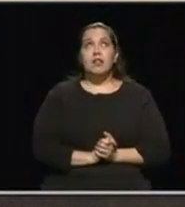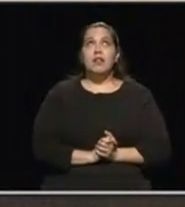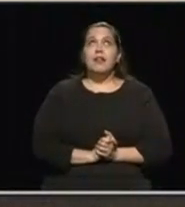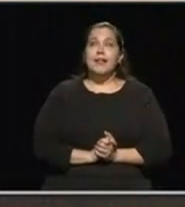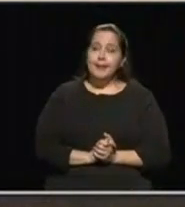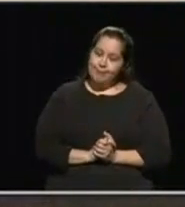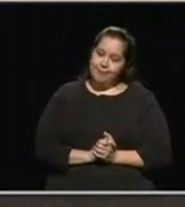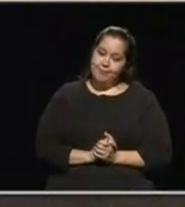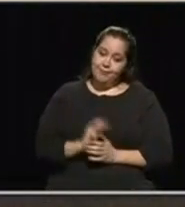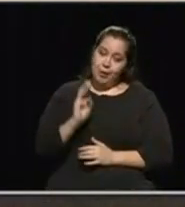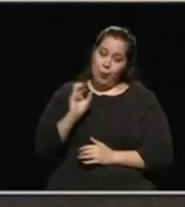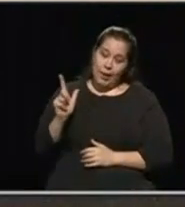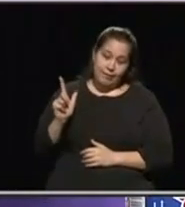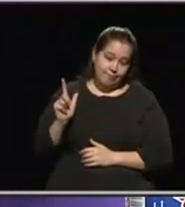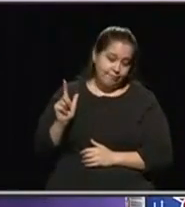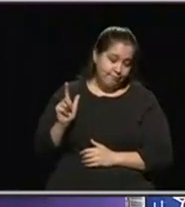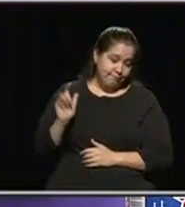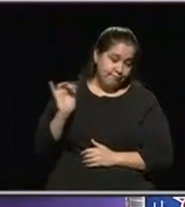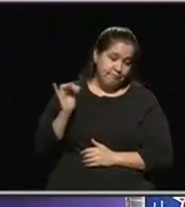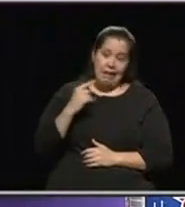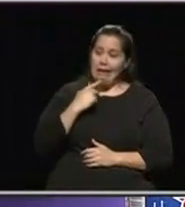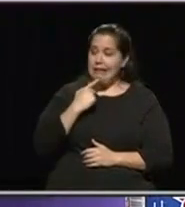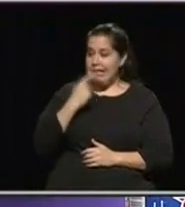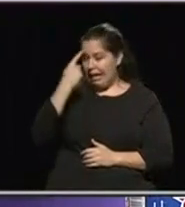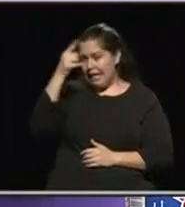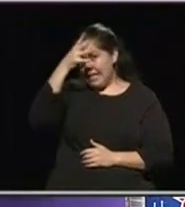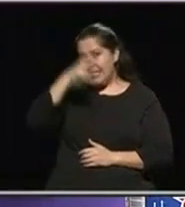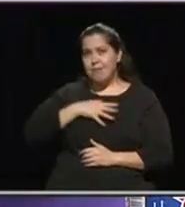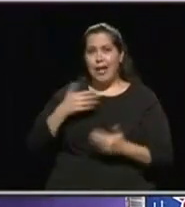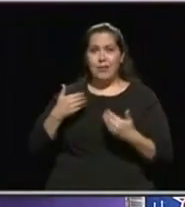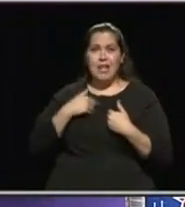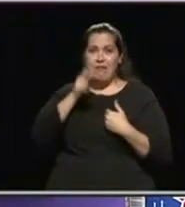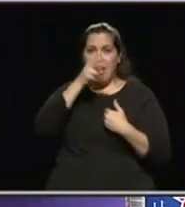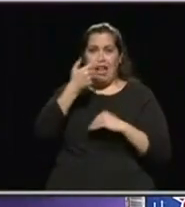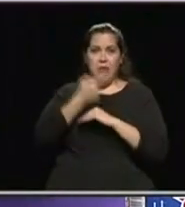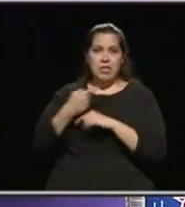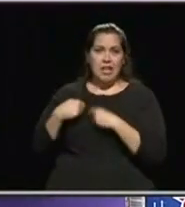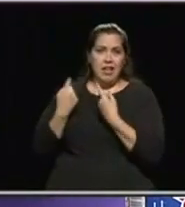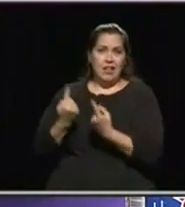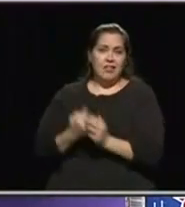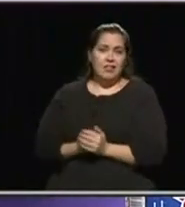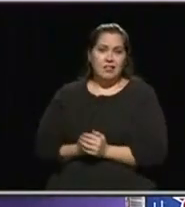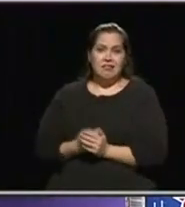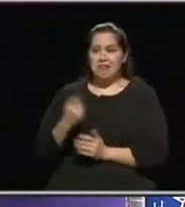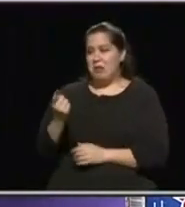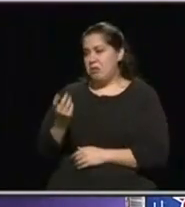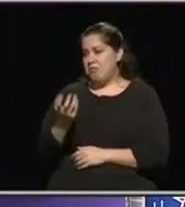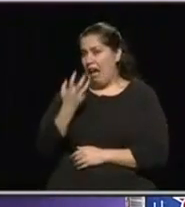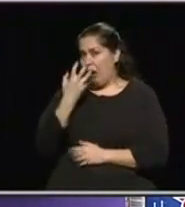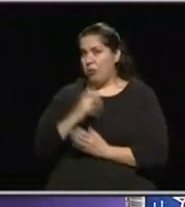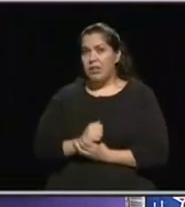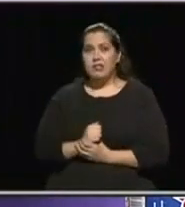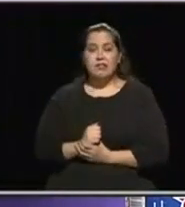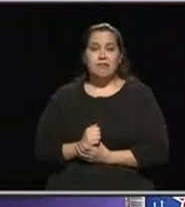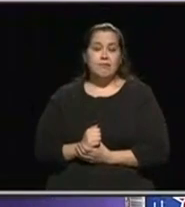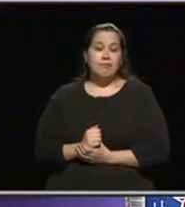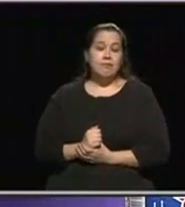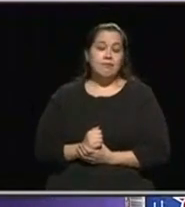Well, like I say, I think he was having a pretty bad day and he was angry. And